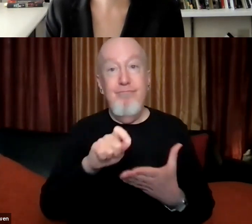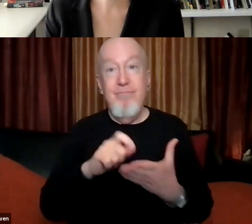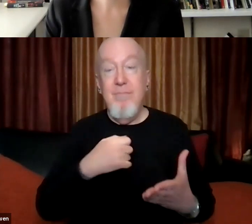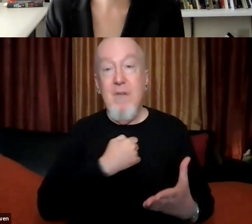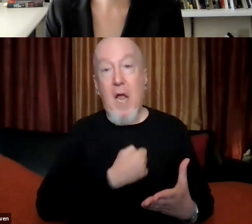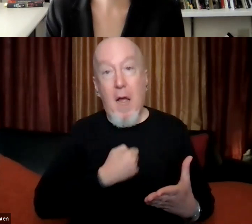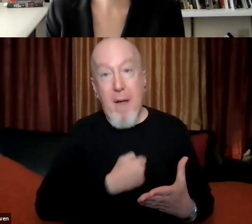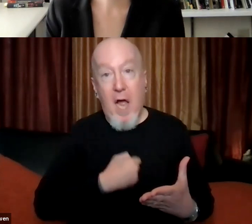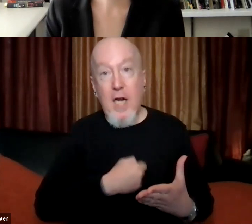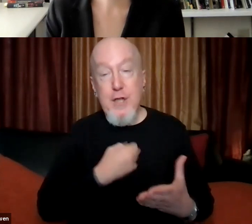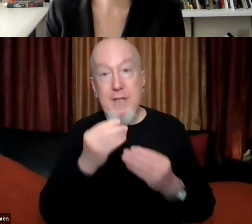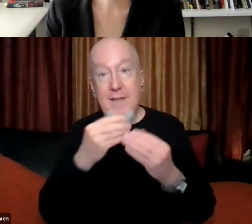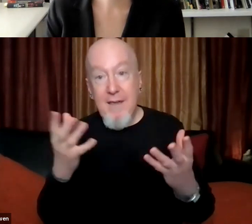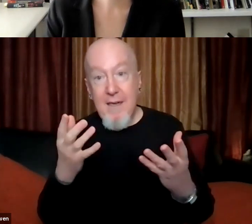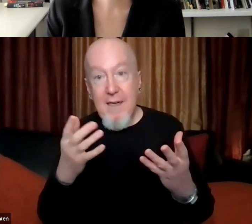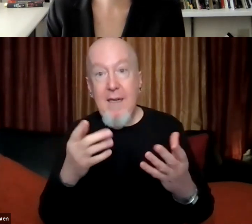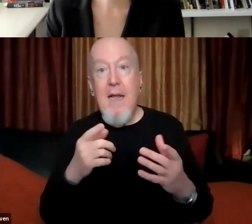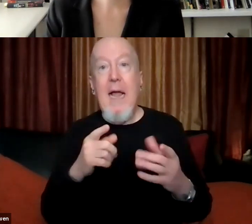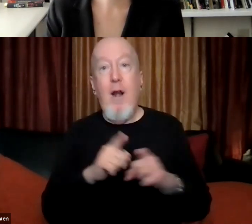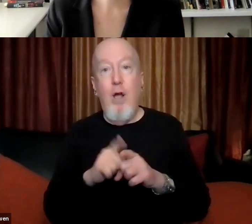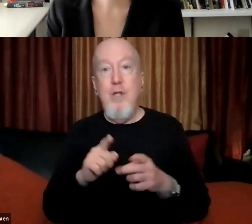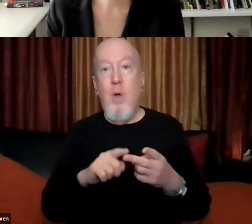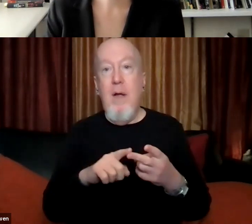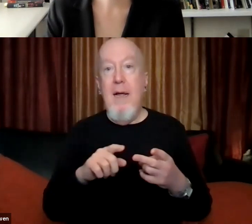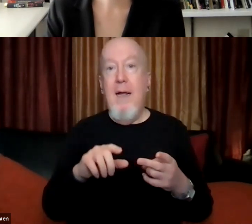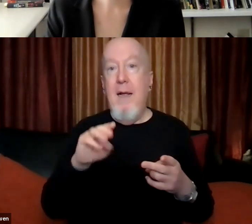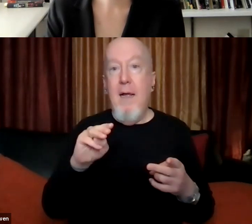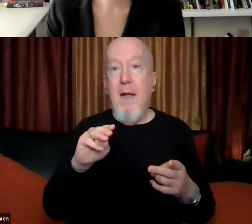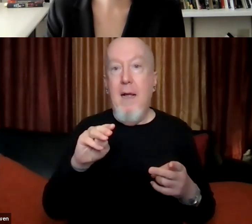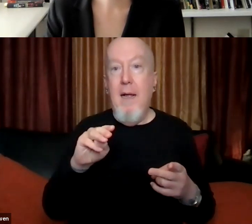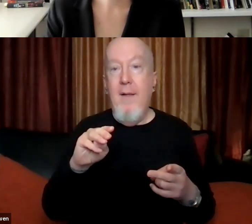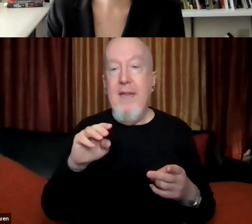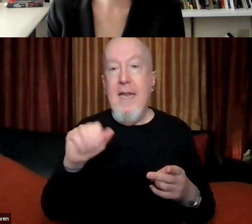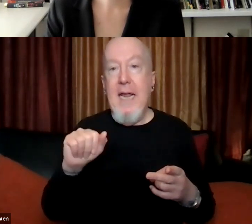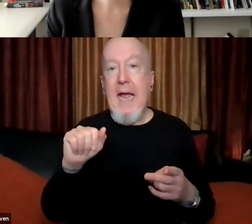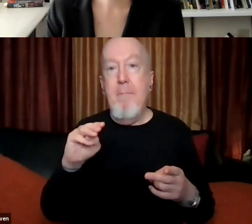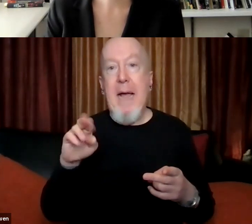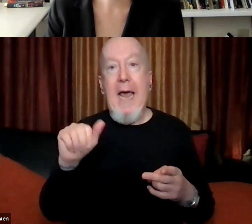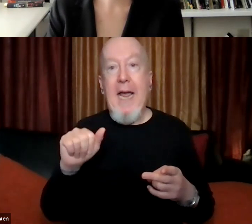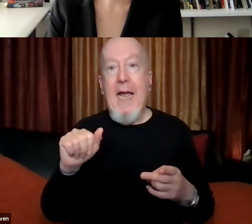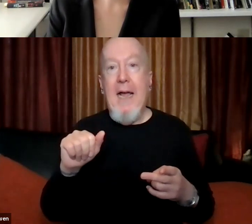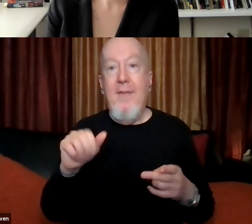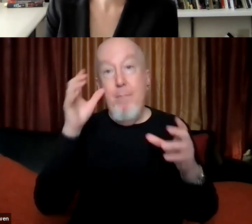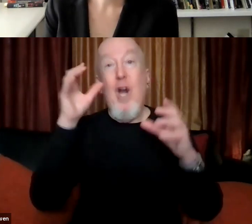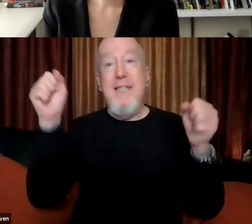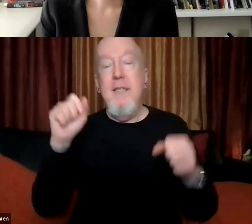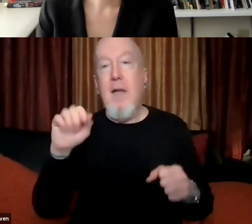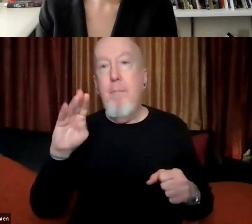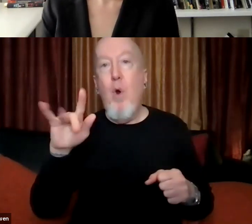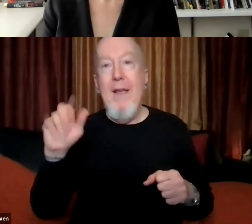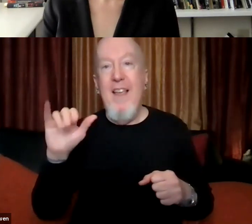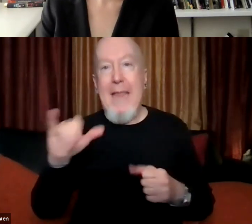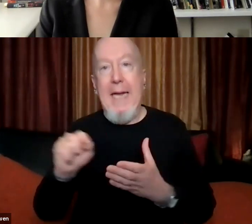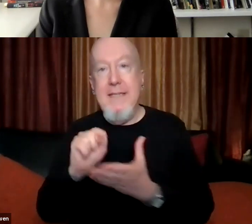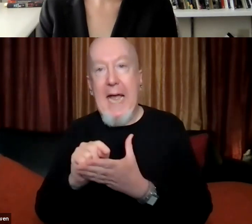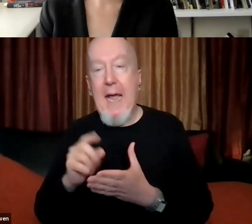Pope offered alongside Evo Morales, um, the Aymara president at the time of Bolivia. Um, but